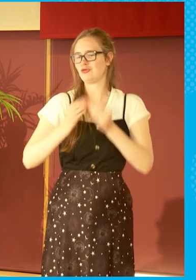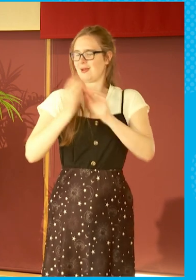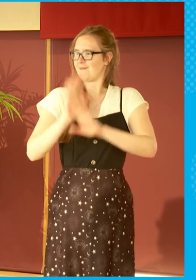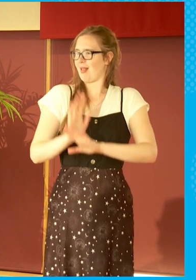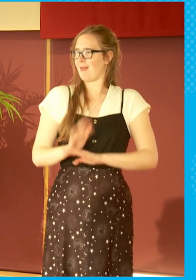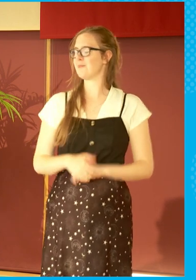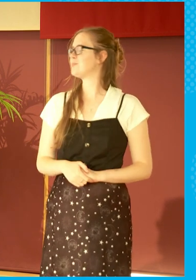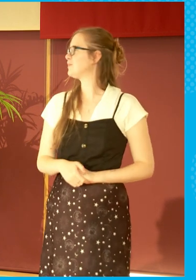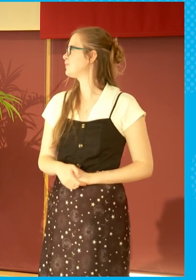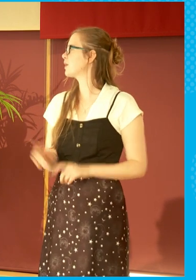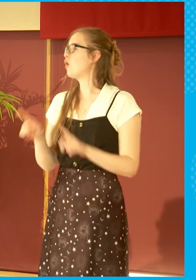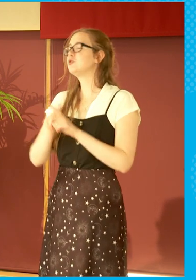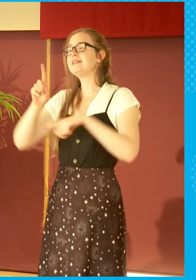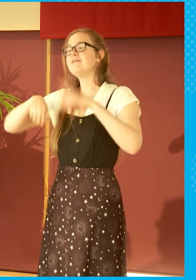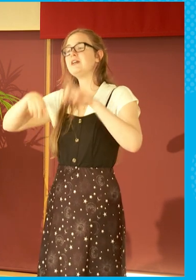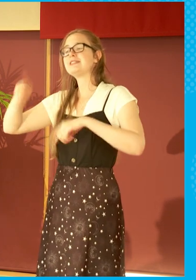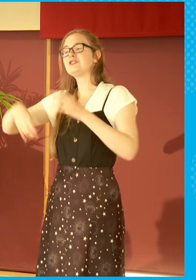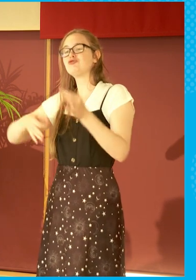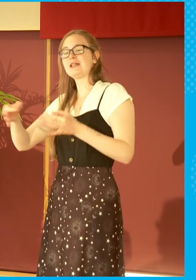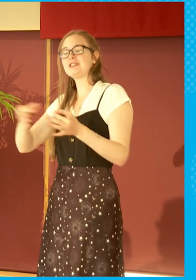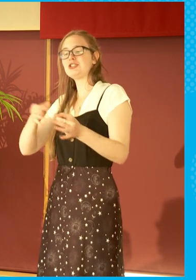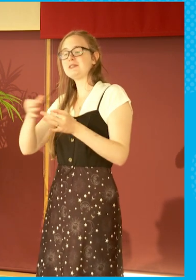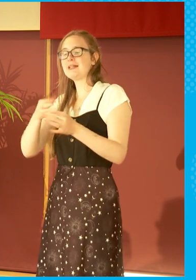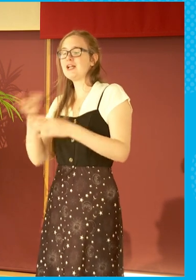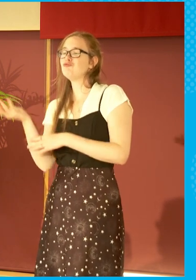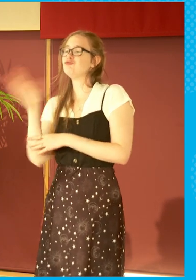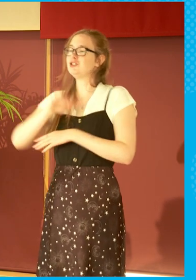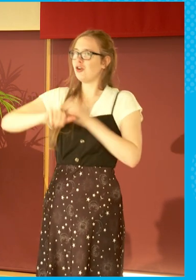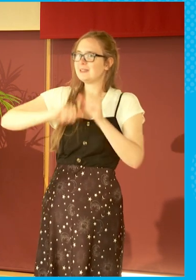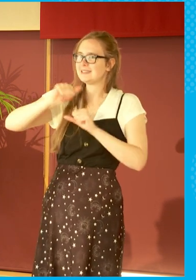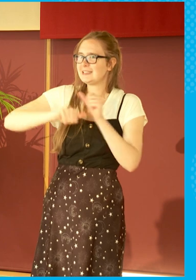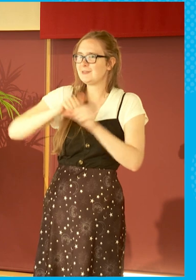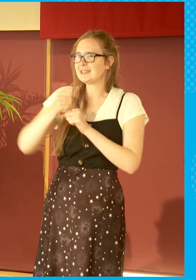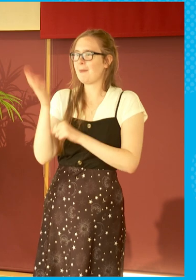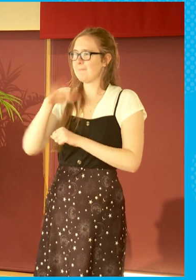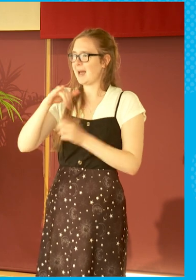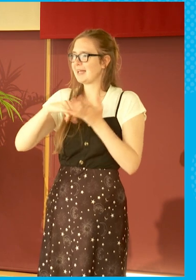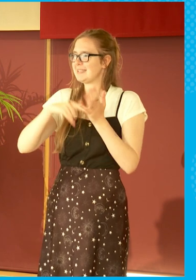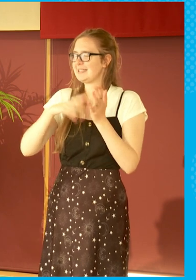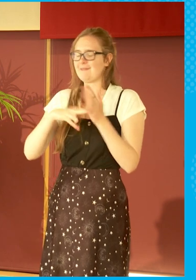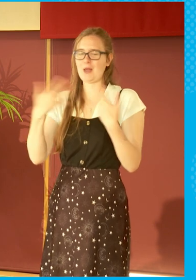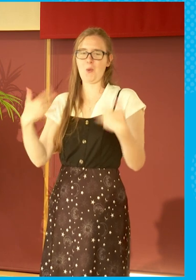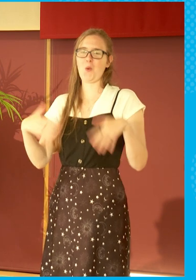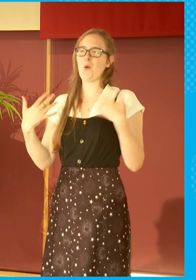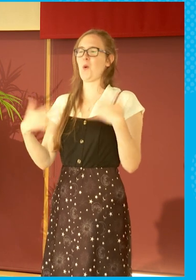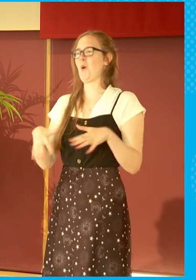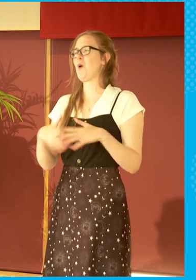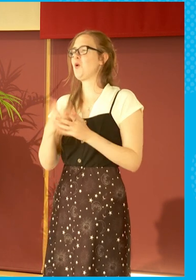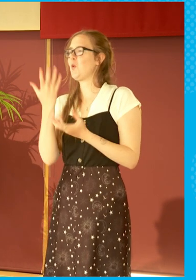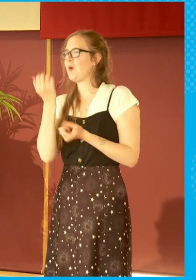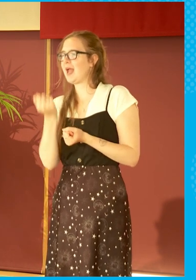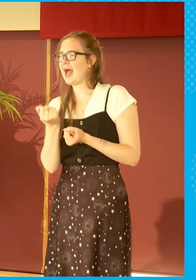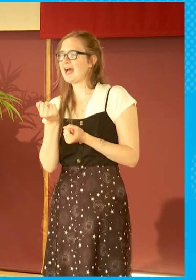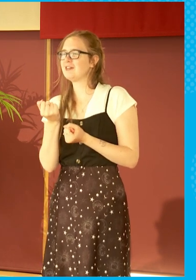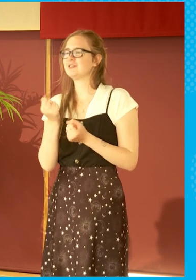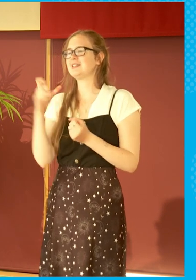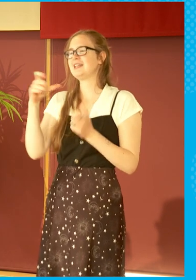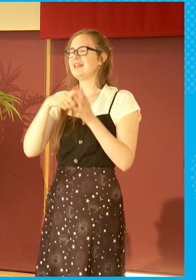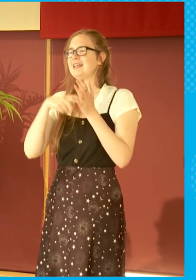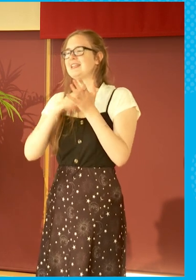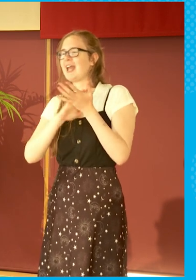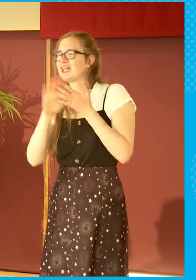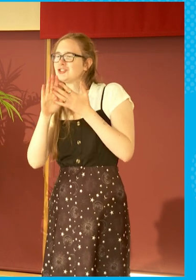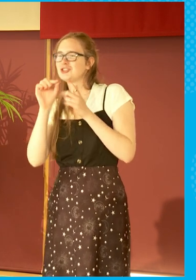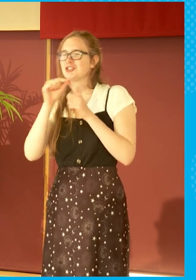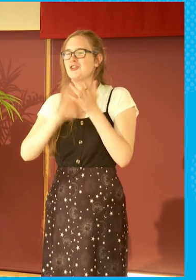that diversification strategy, other returning series we've got coming back at STV. We've got catchphrase, I don't know, it might